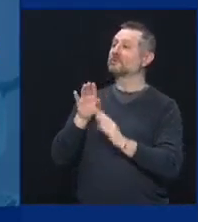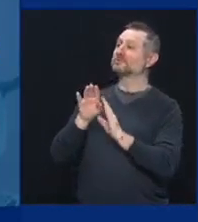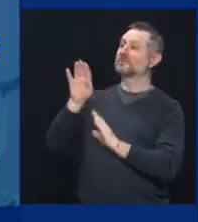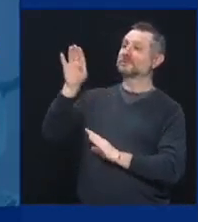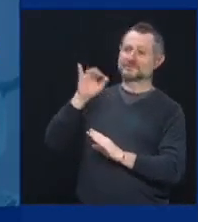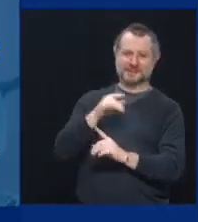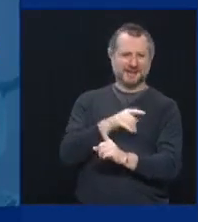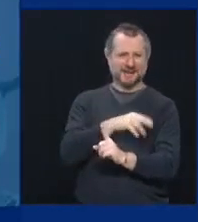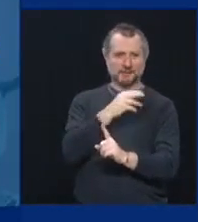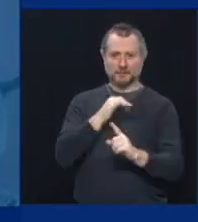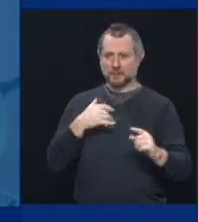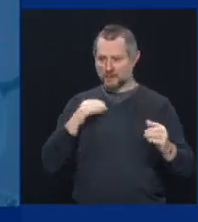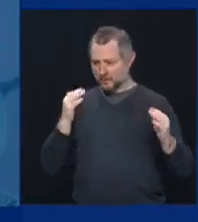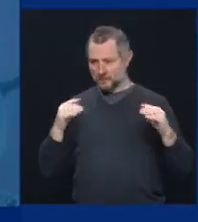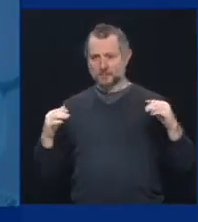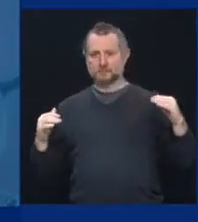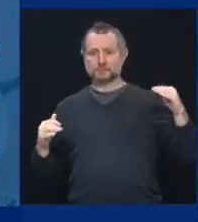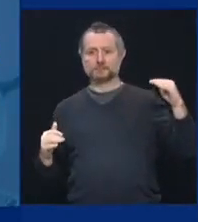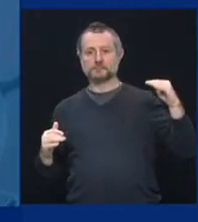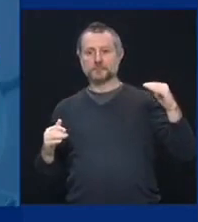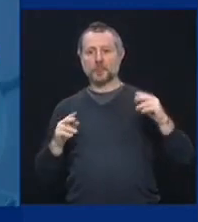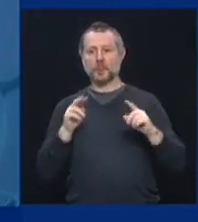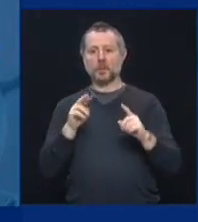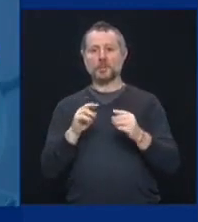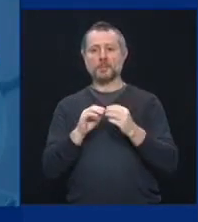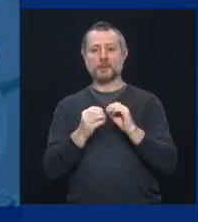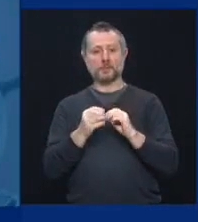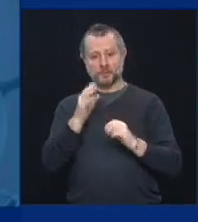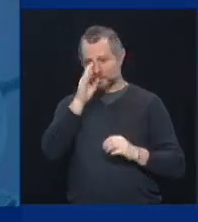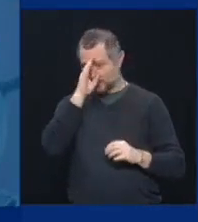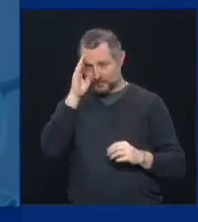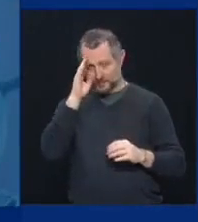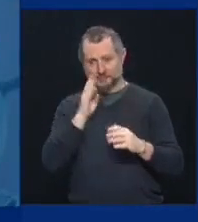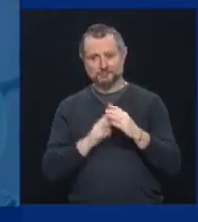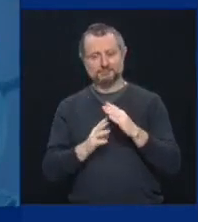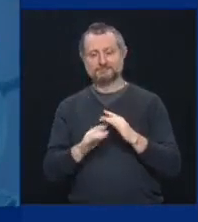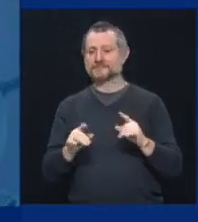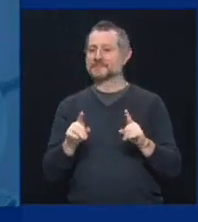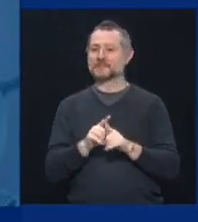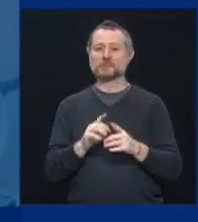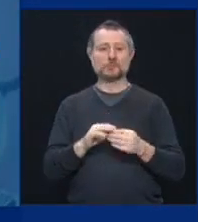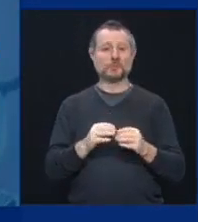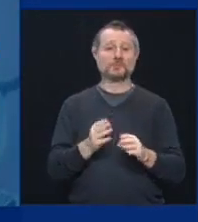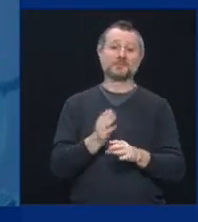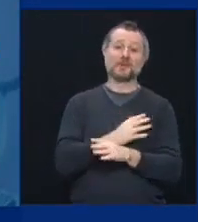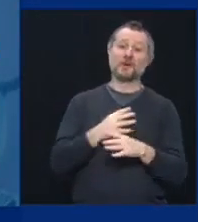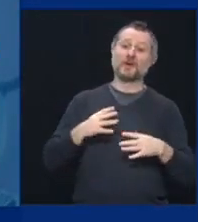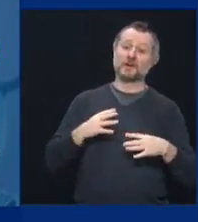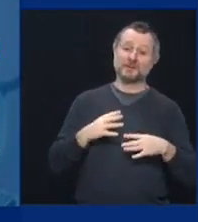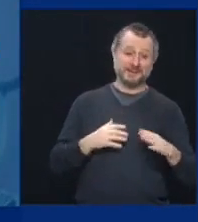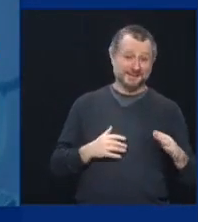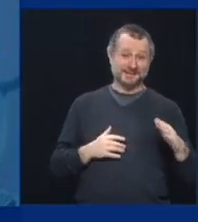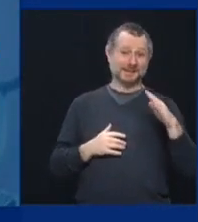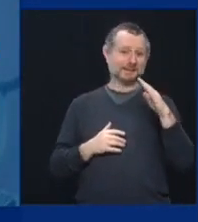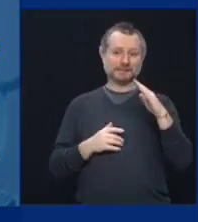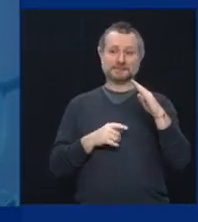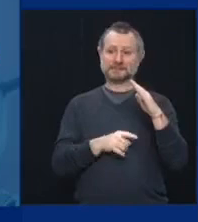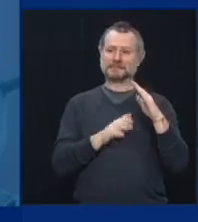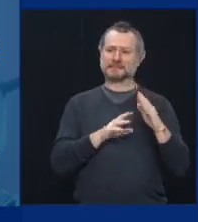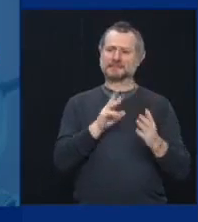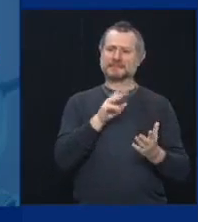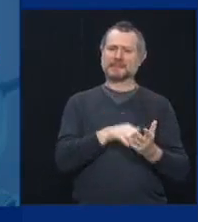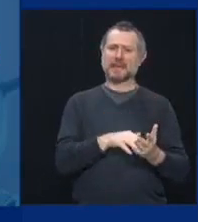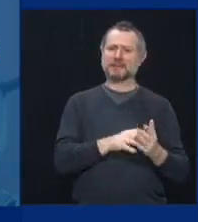hospitalizations, it tells you the same story. Just before the holiday surge, we were at about 6,000. We then